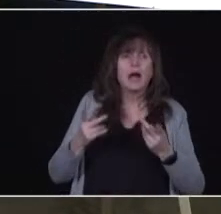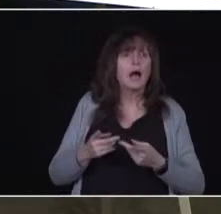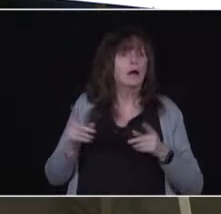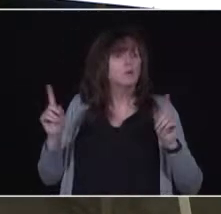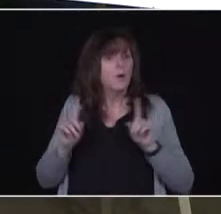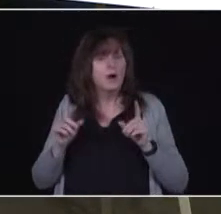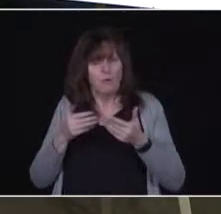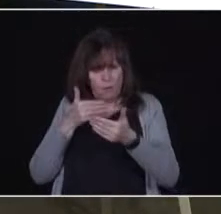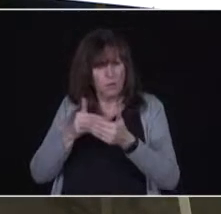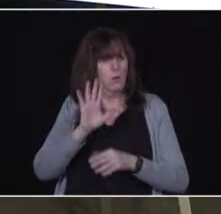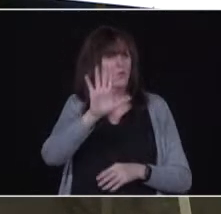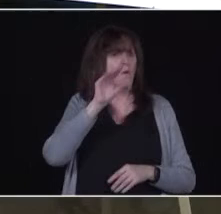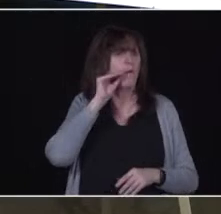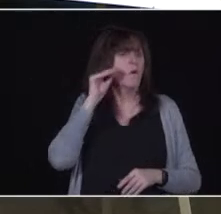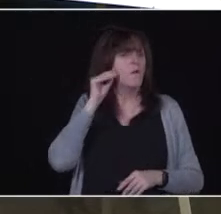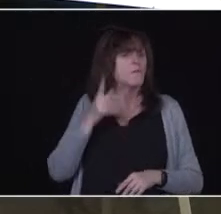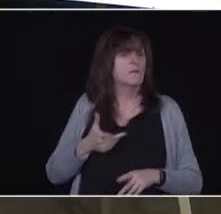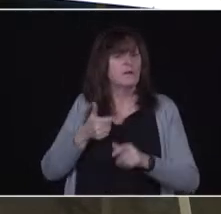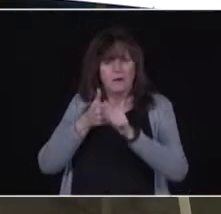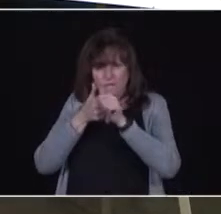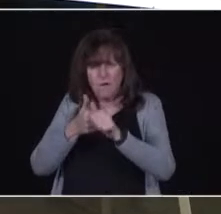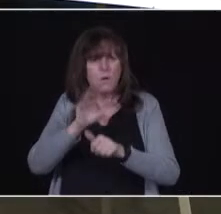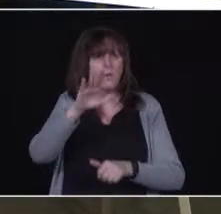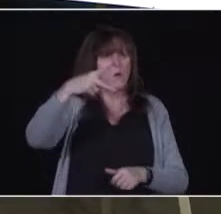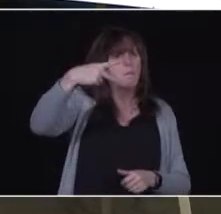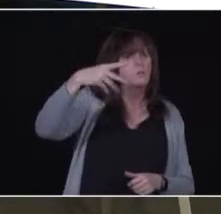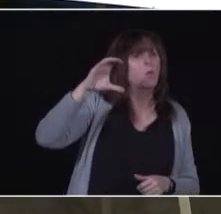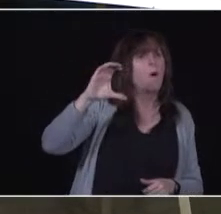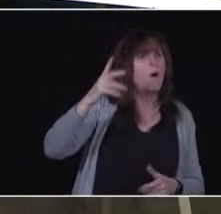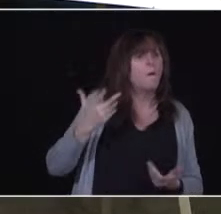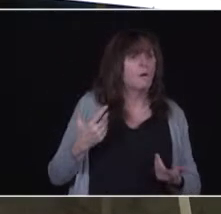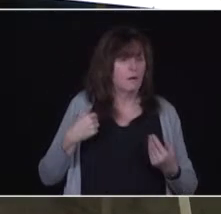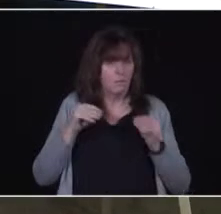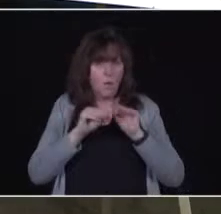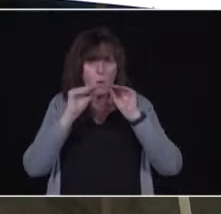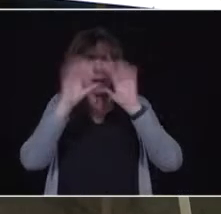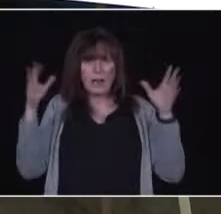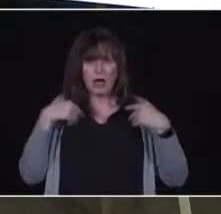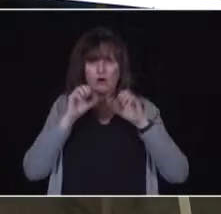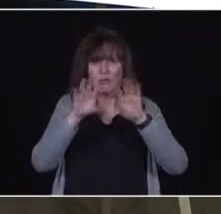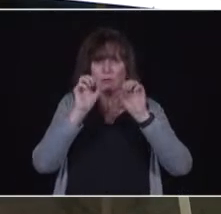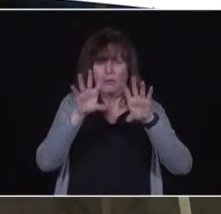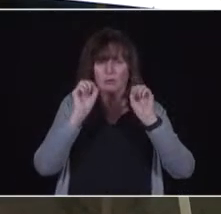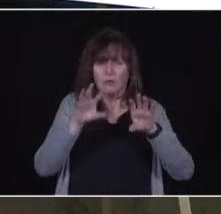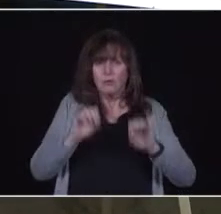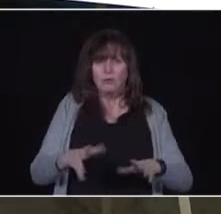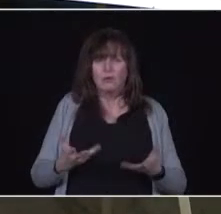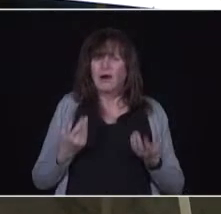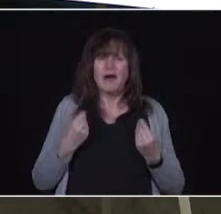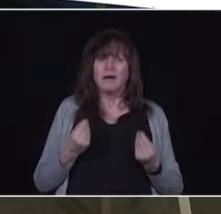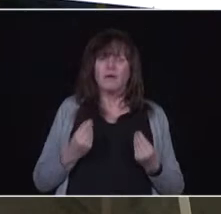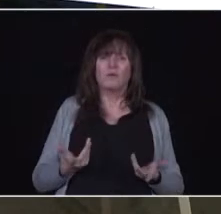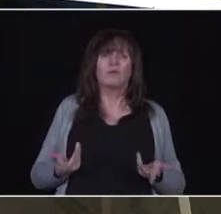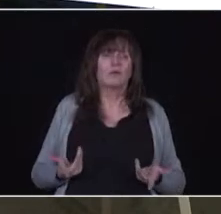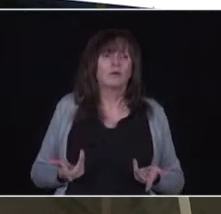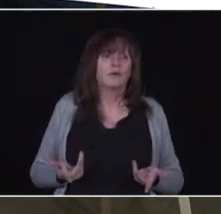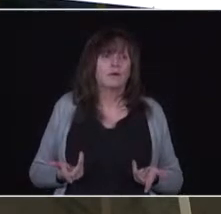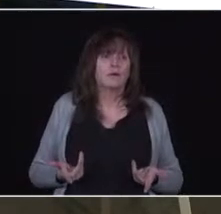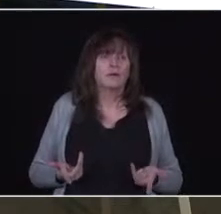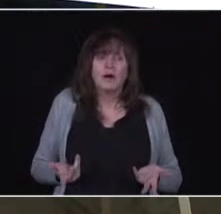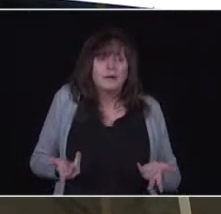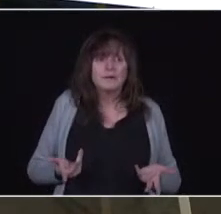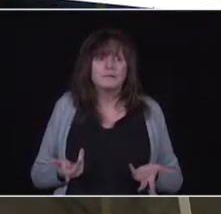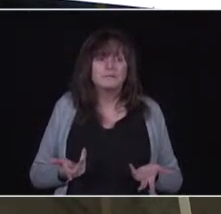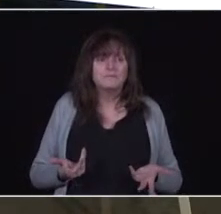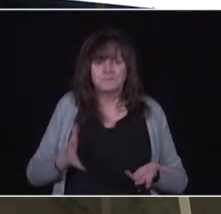be. We will reach out publicly from this podium with public service advisories with actually leaflets that will go out to the age bracket